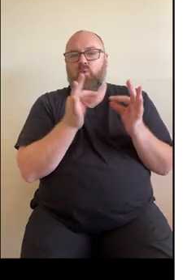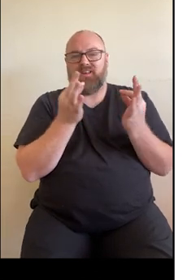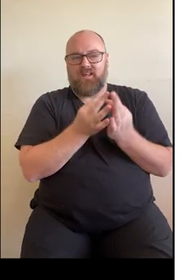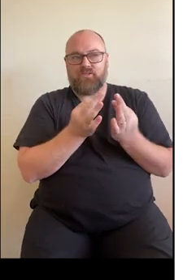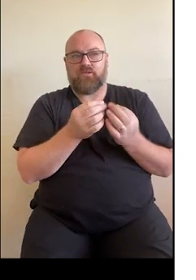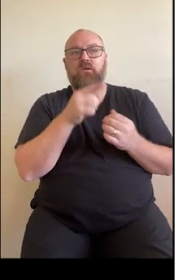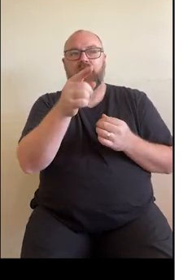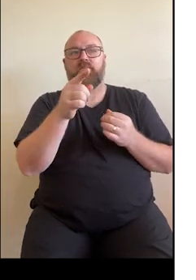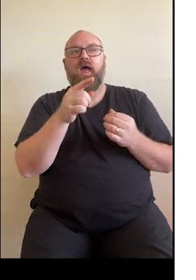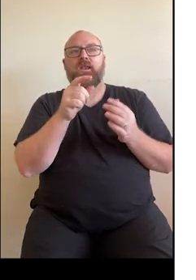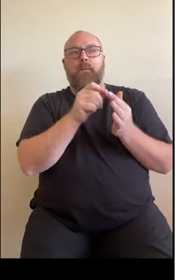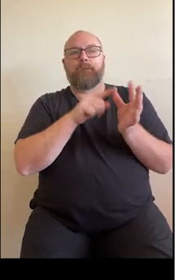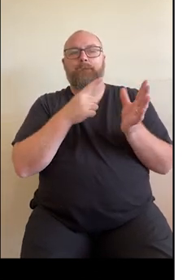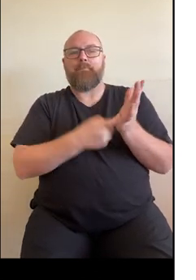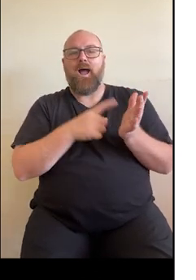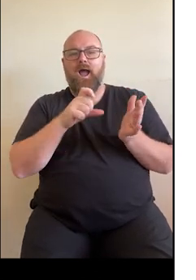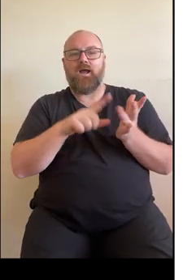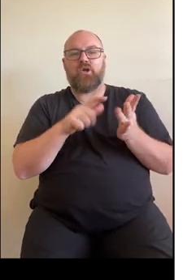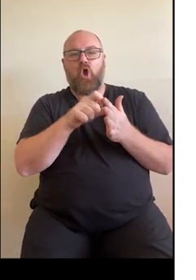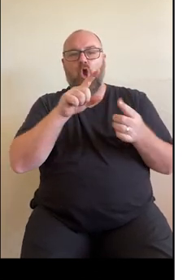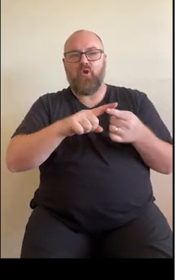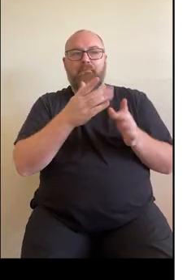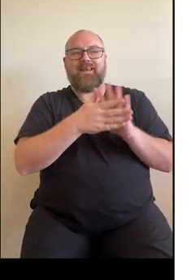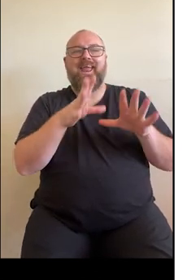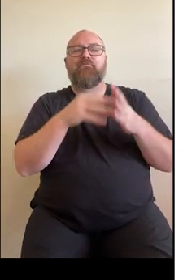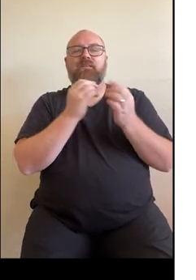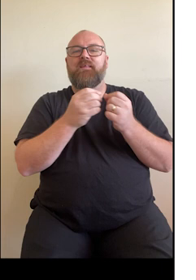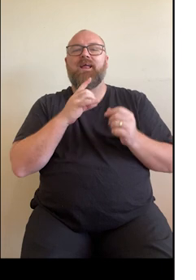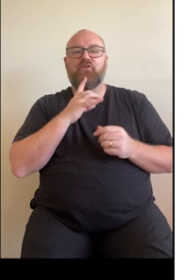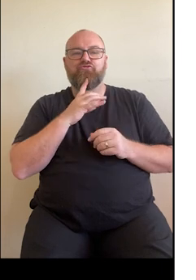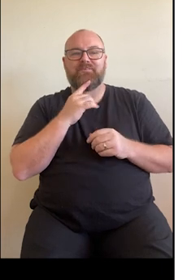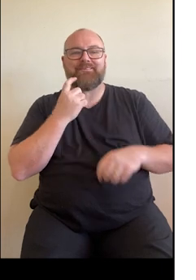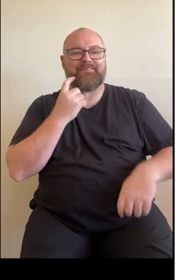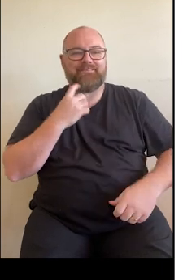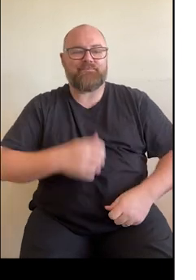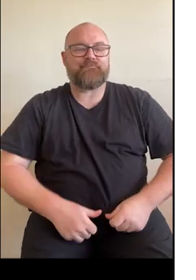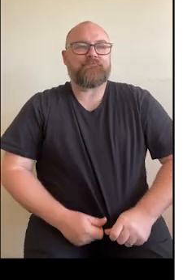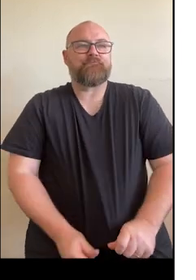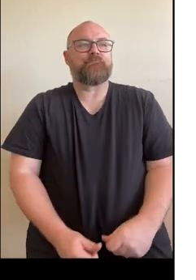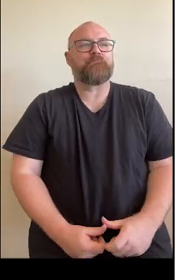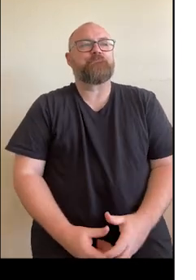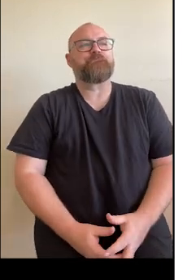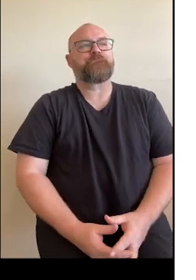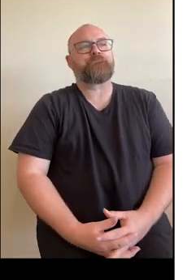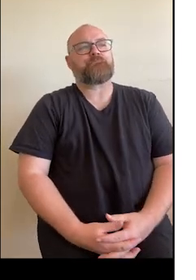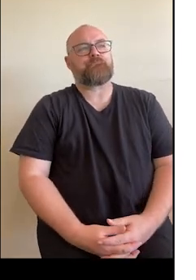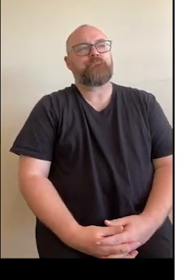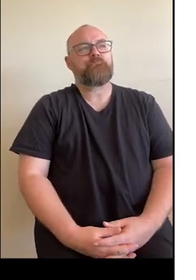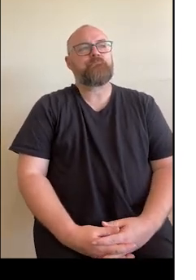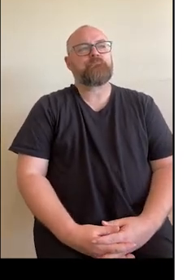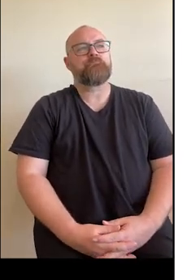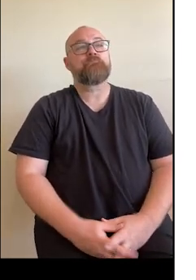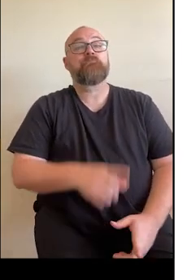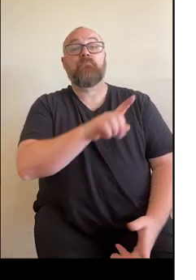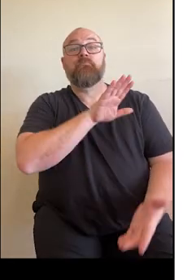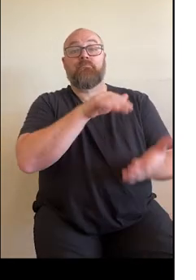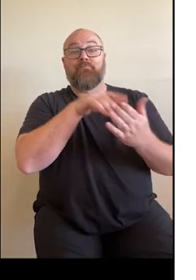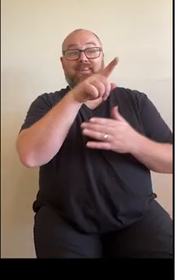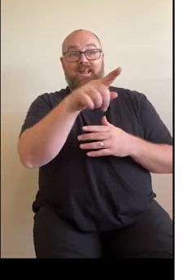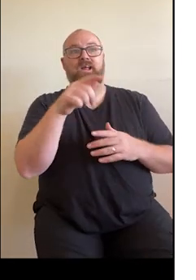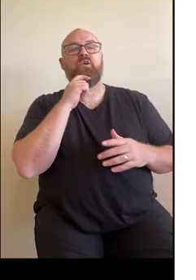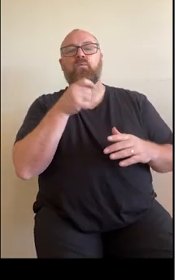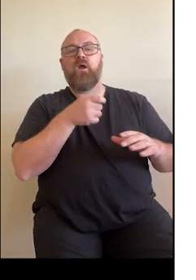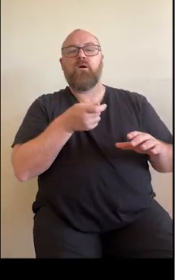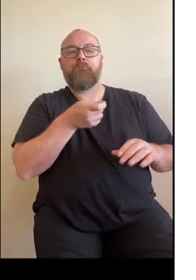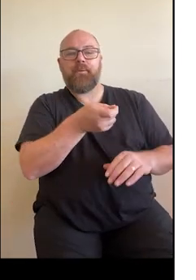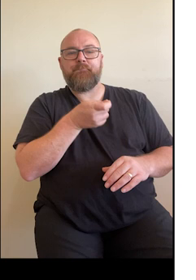barcode means that the request can be processed electronically. And when you arrive at the pathology organisation shown on the form, they'll scan